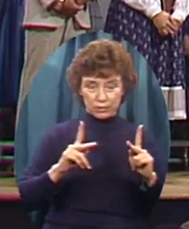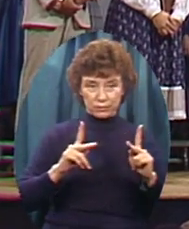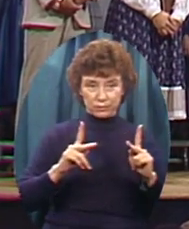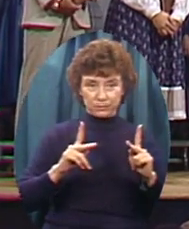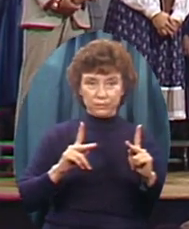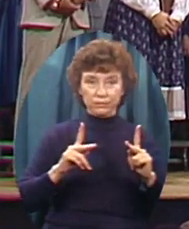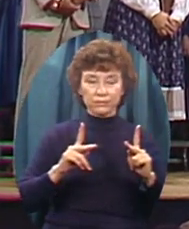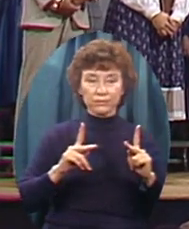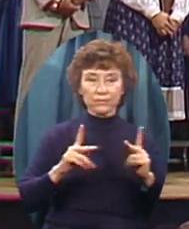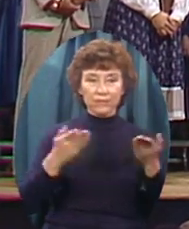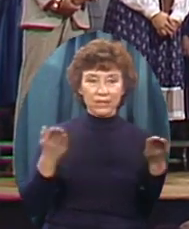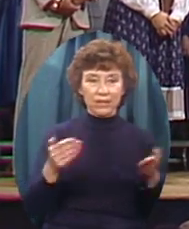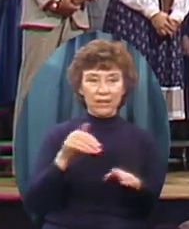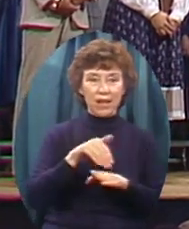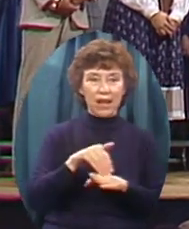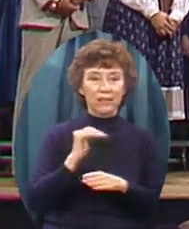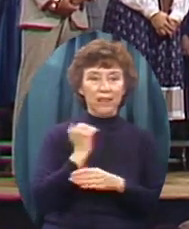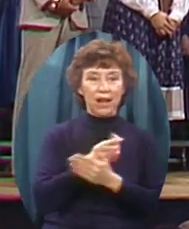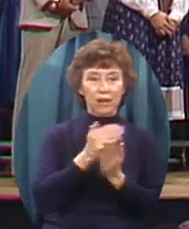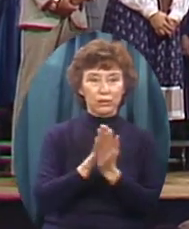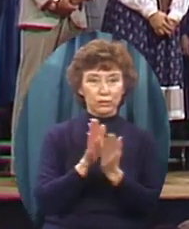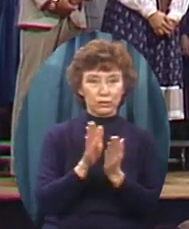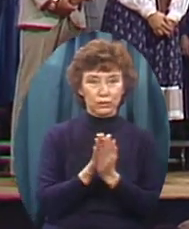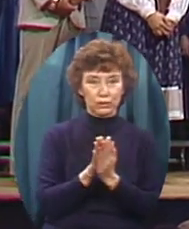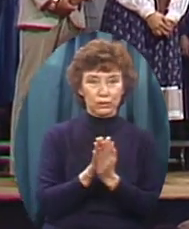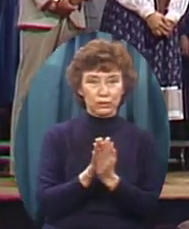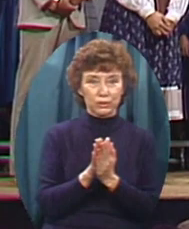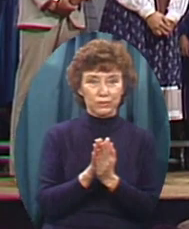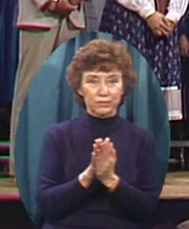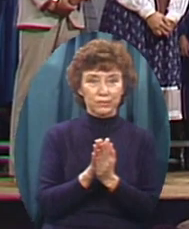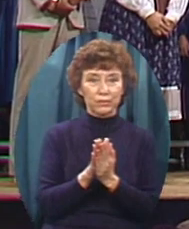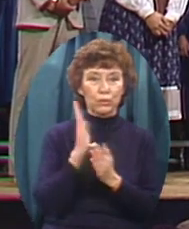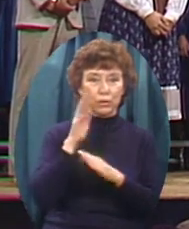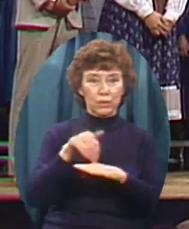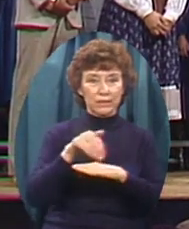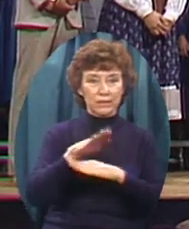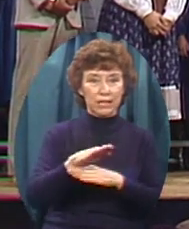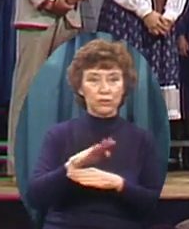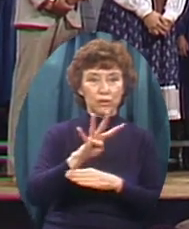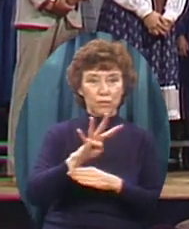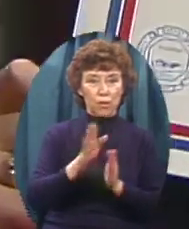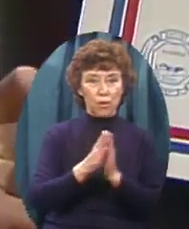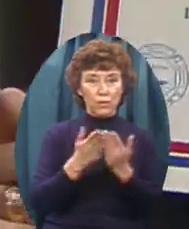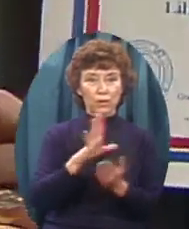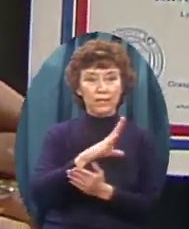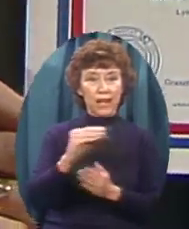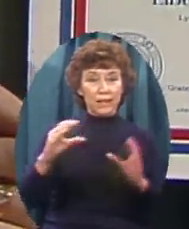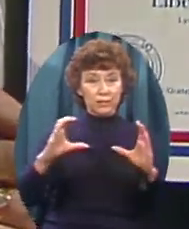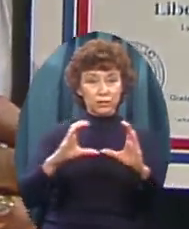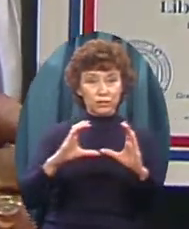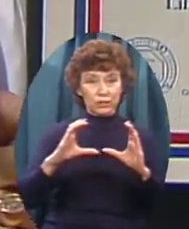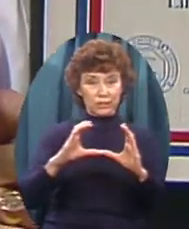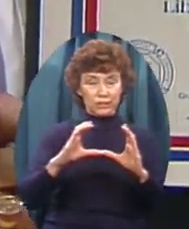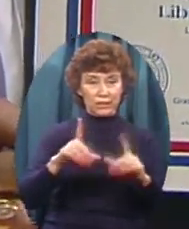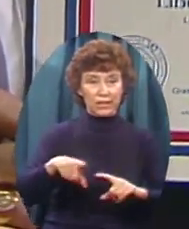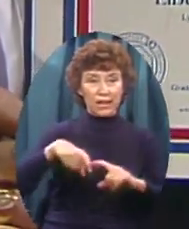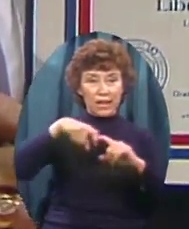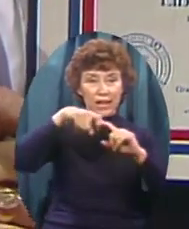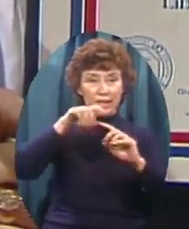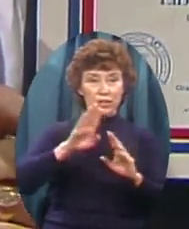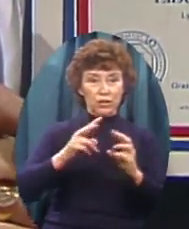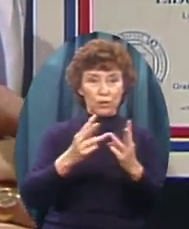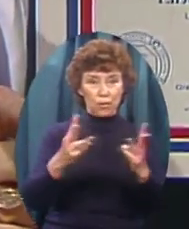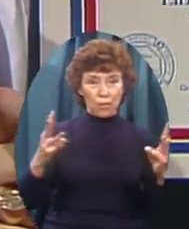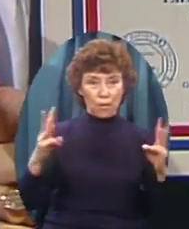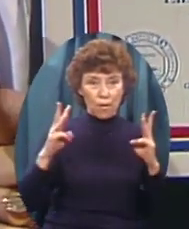it right now This is the 15,000 club certificate It hanging on your wall Simply says that